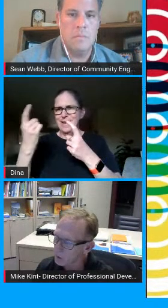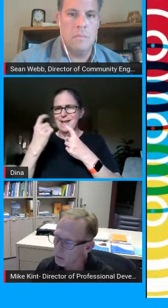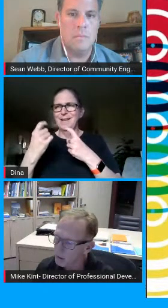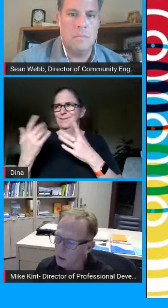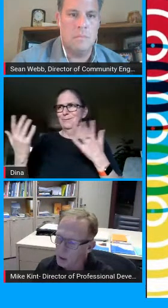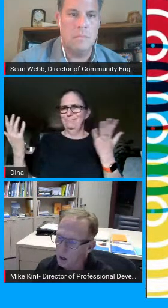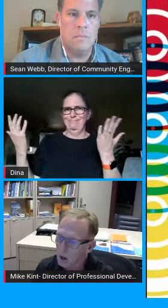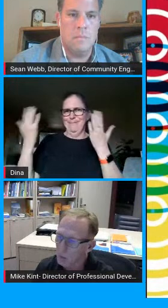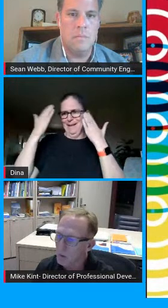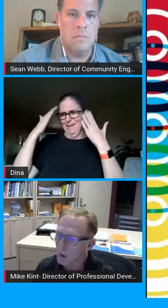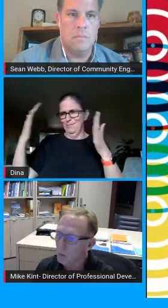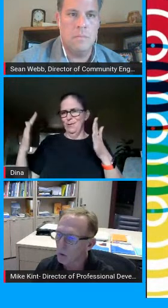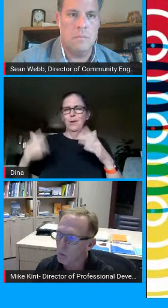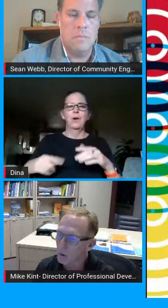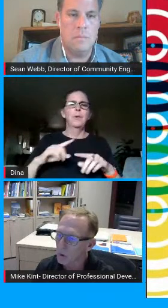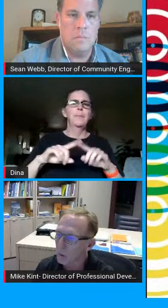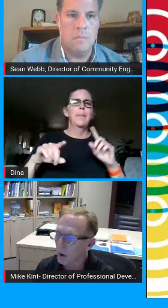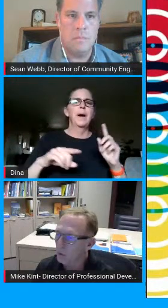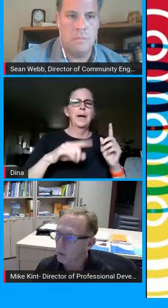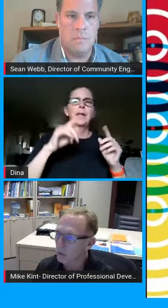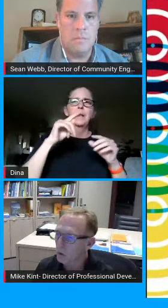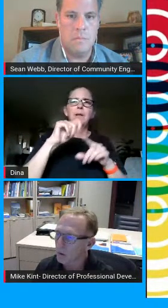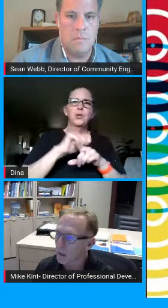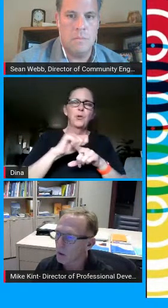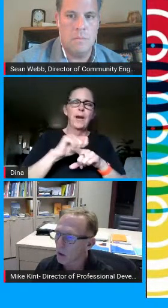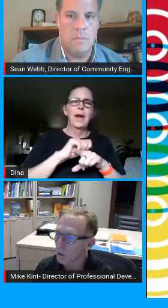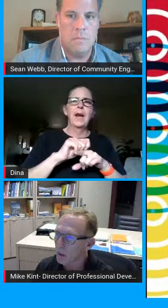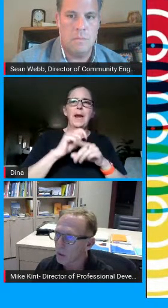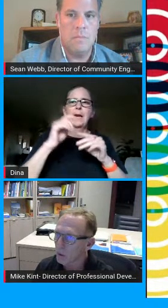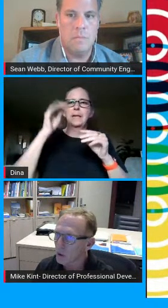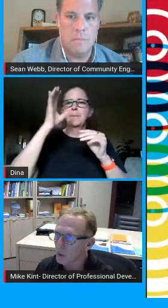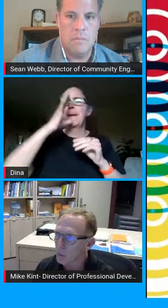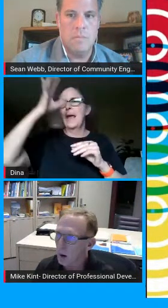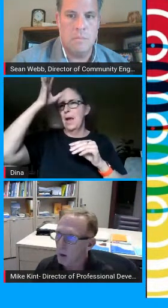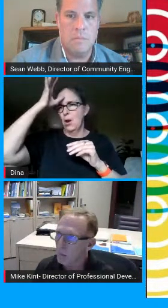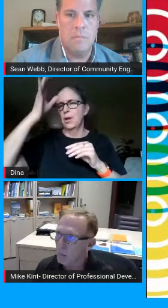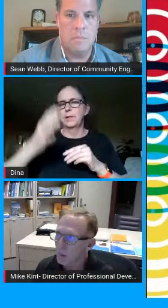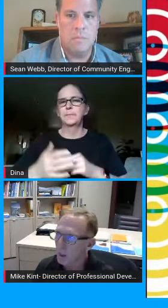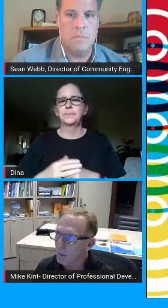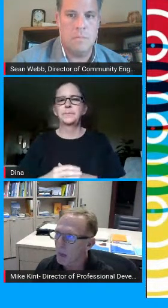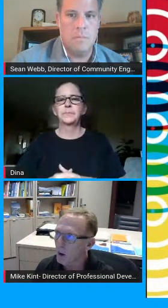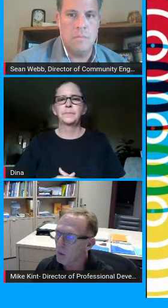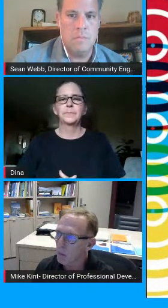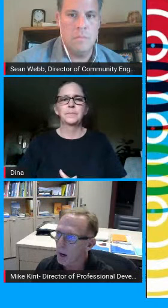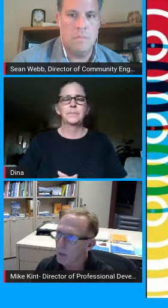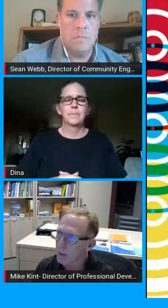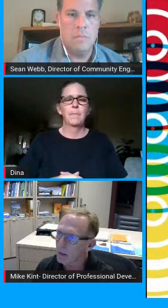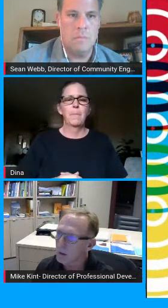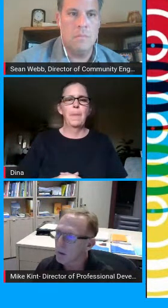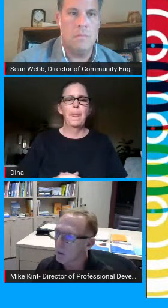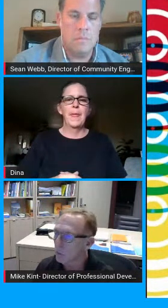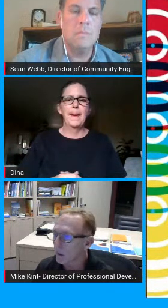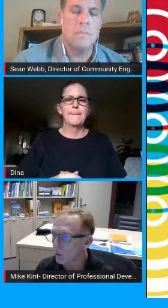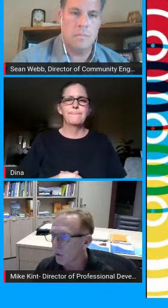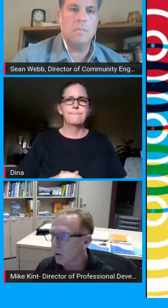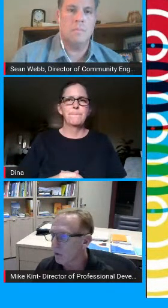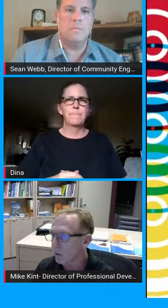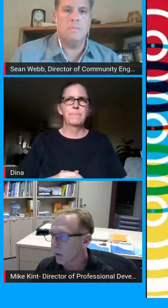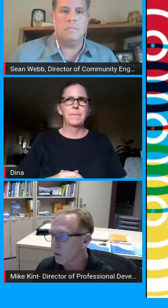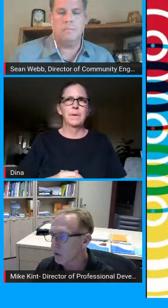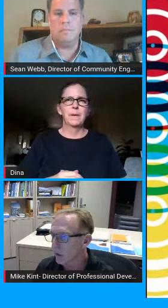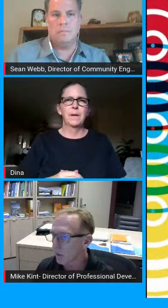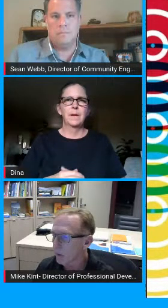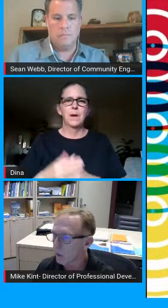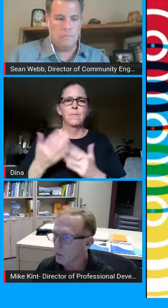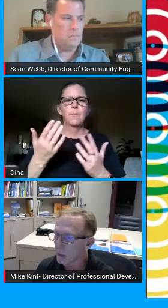you're in the elementary um we're we're in the process of doing that and know that those should be coming out by the end of next week as far